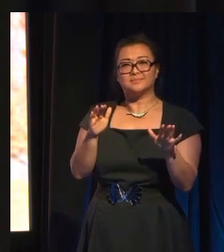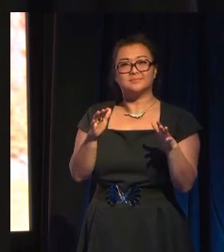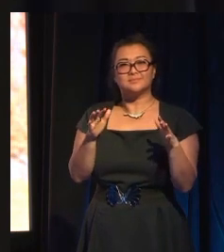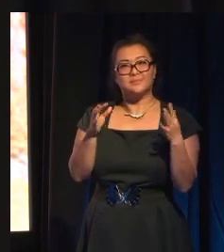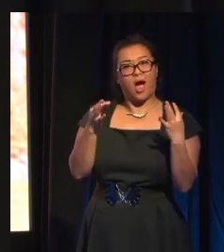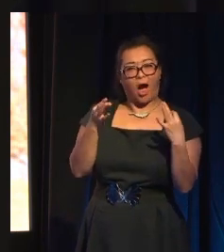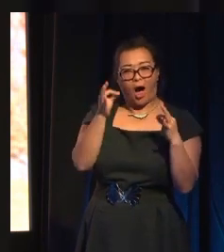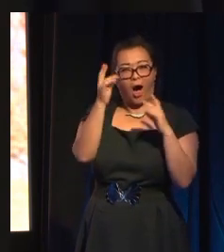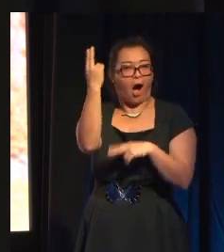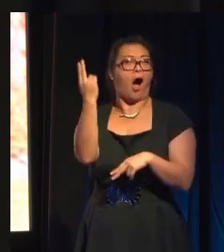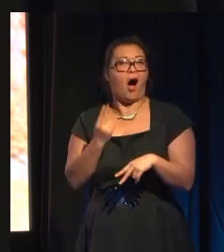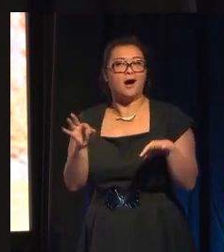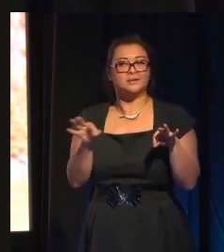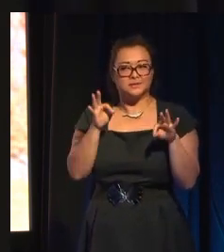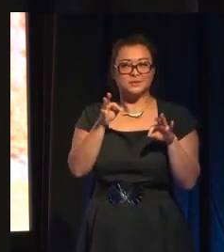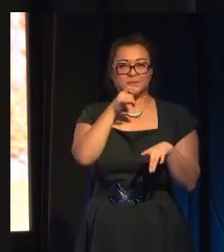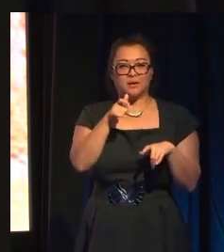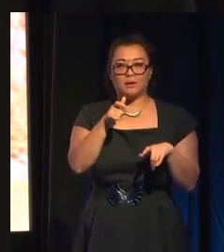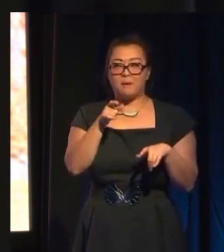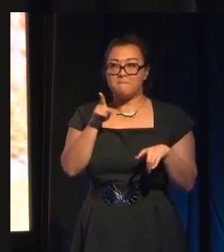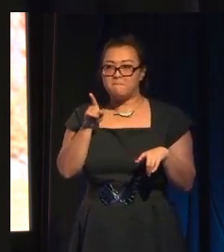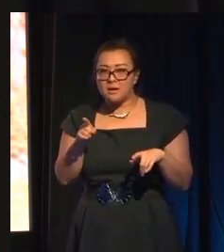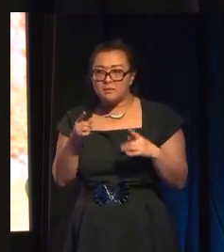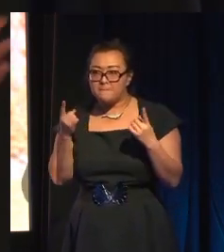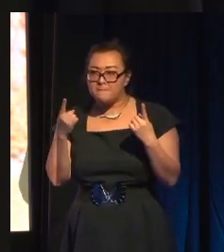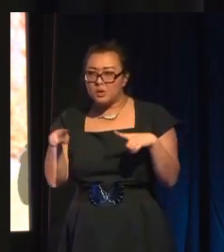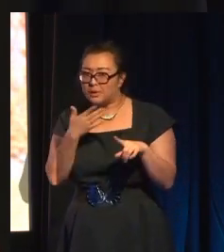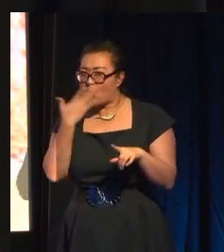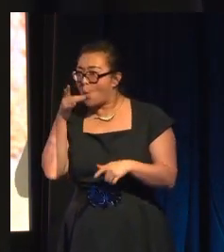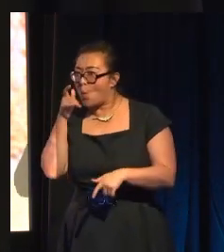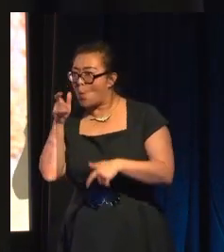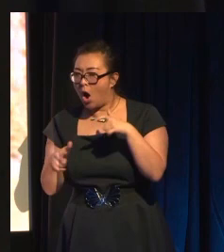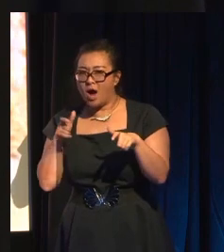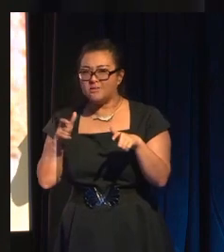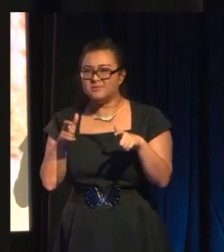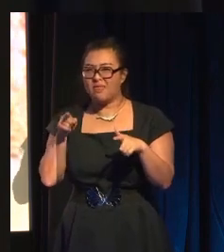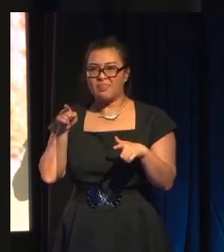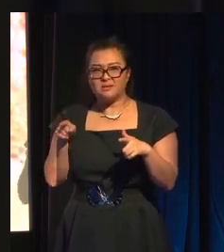Like people get off on music. In a broad sense.